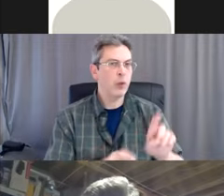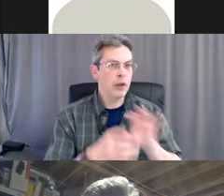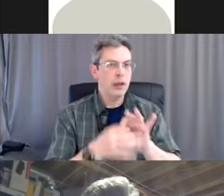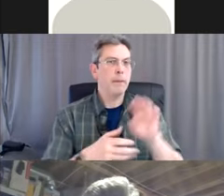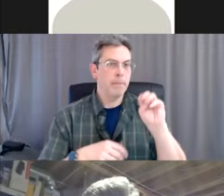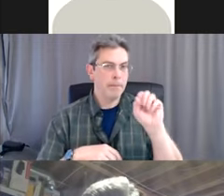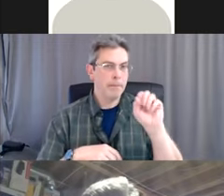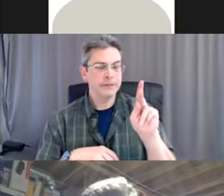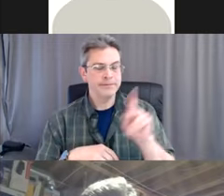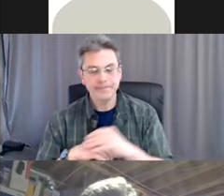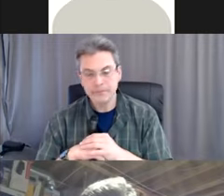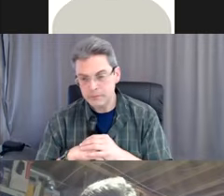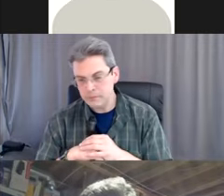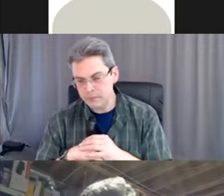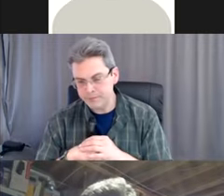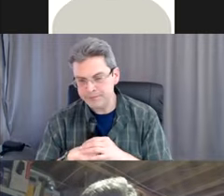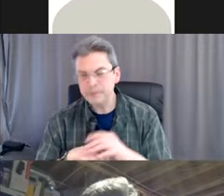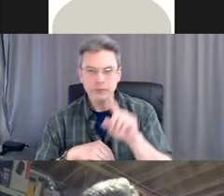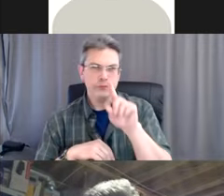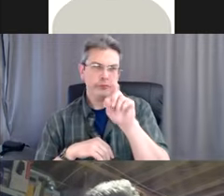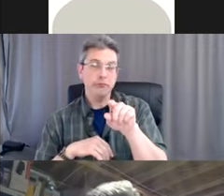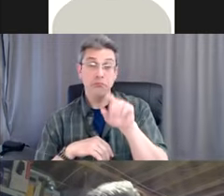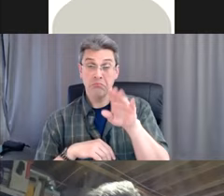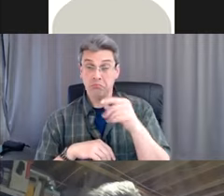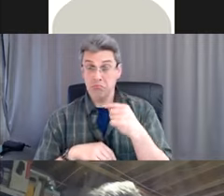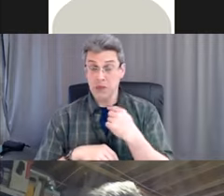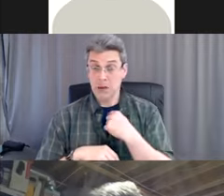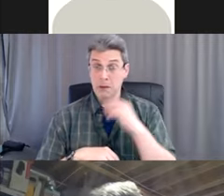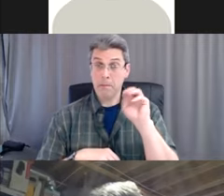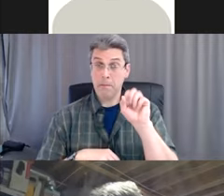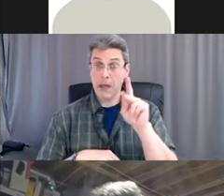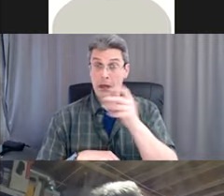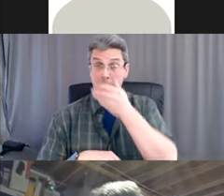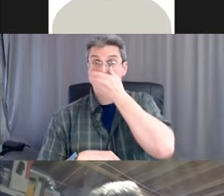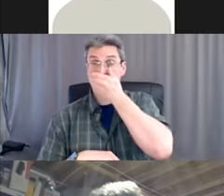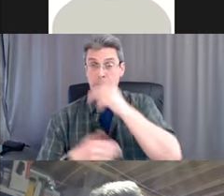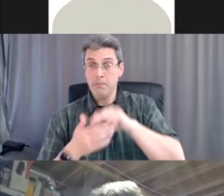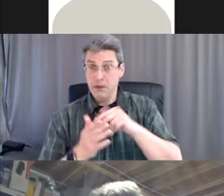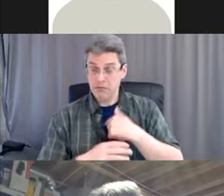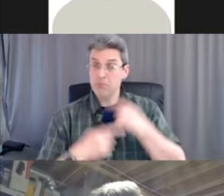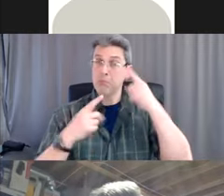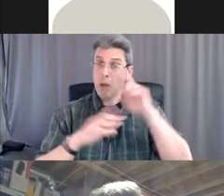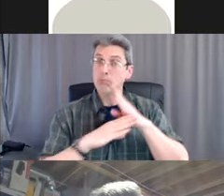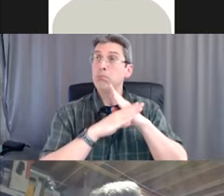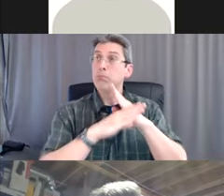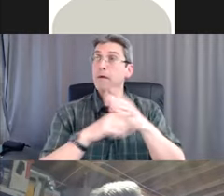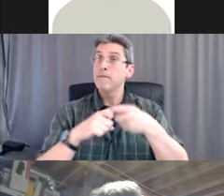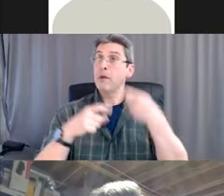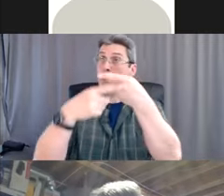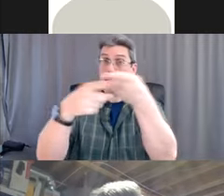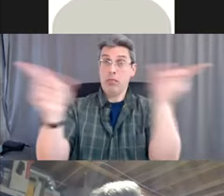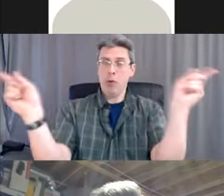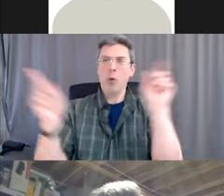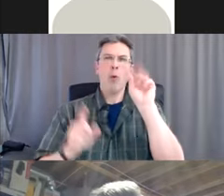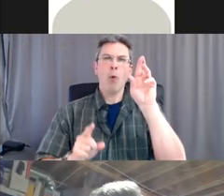If I wear a mask, am I protected from others, or am I protecting others from